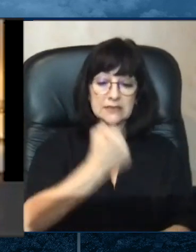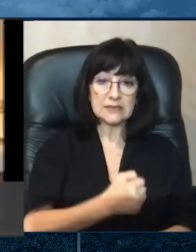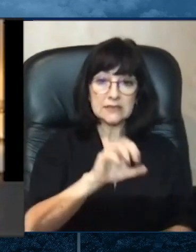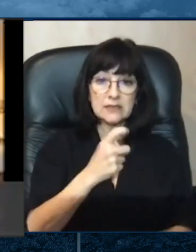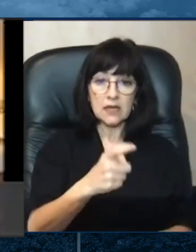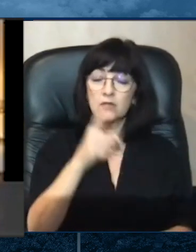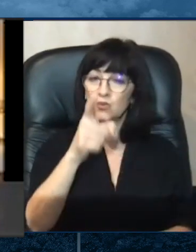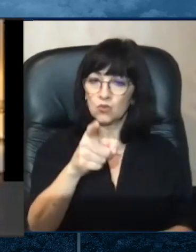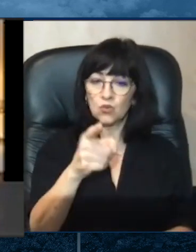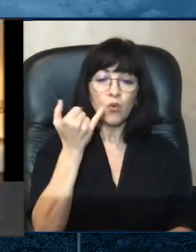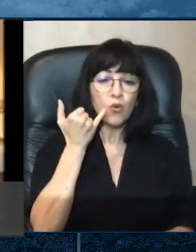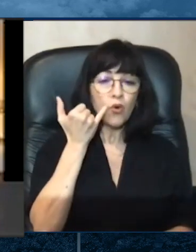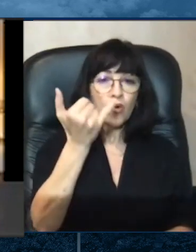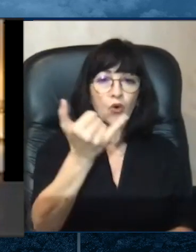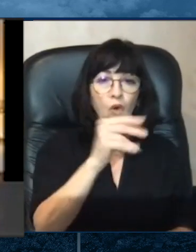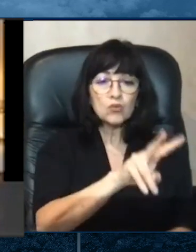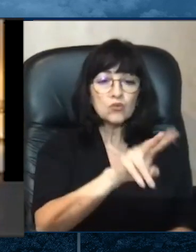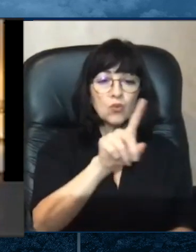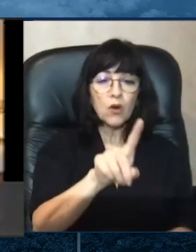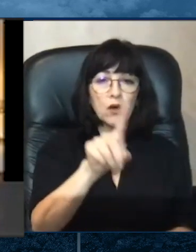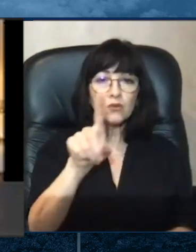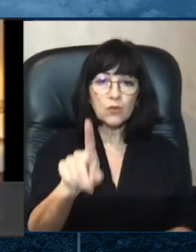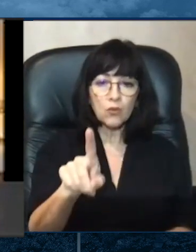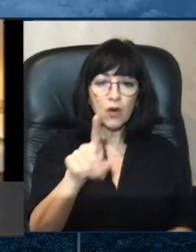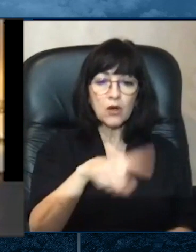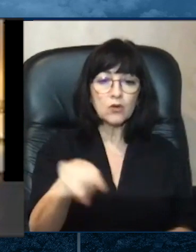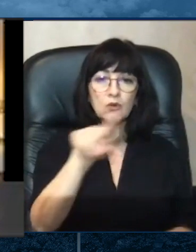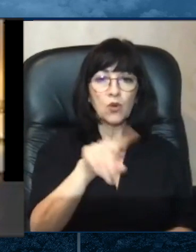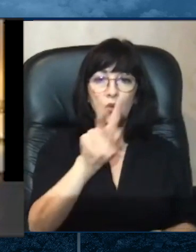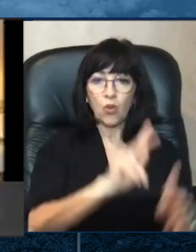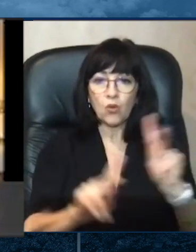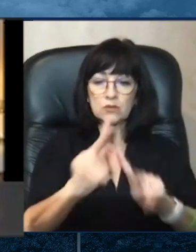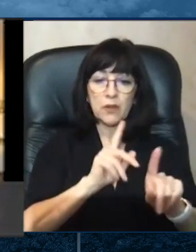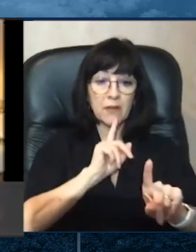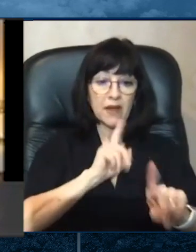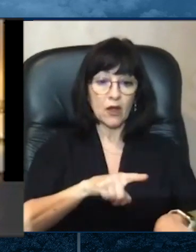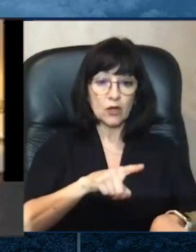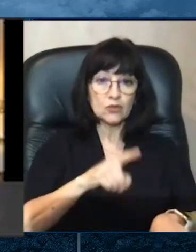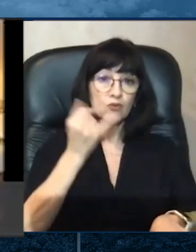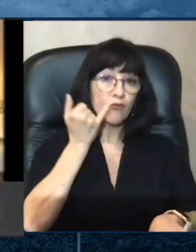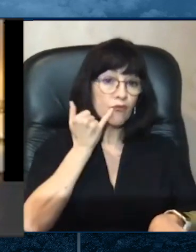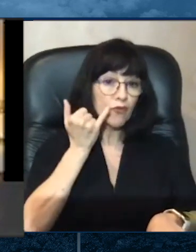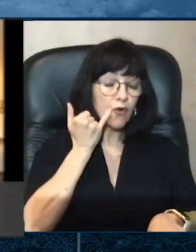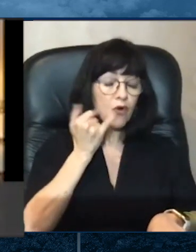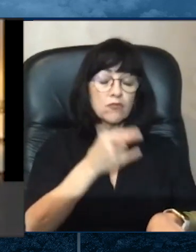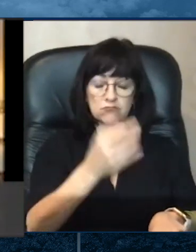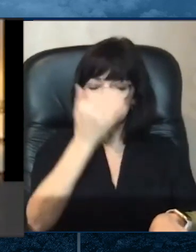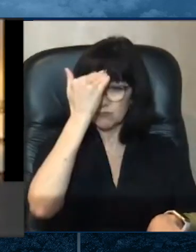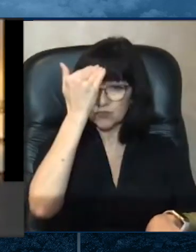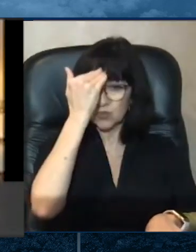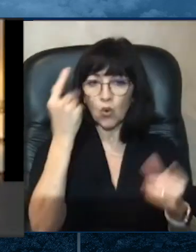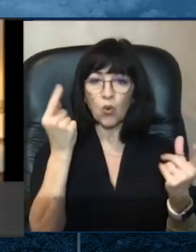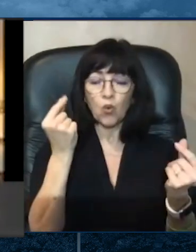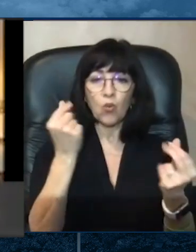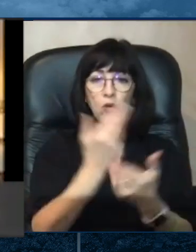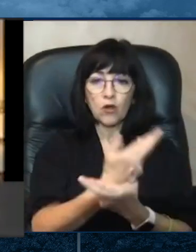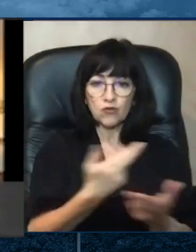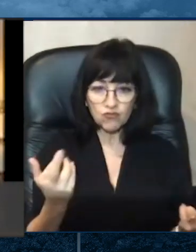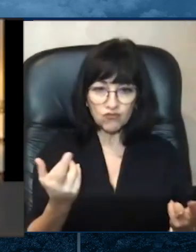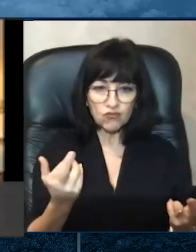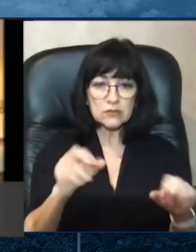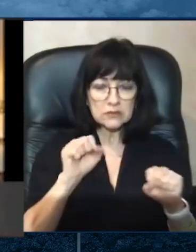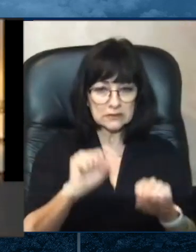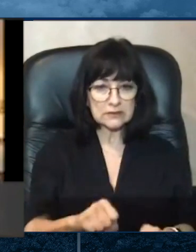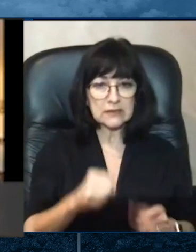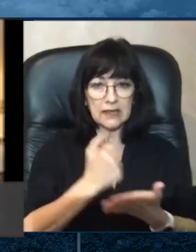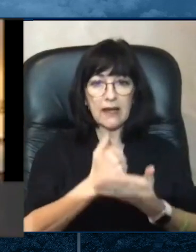2-1-1, and the people in charge of answering that phone know exactly where the resources are in each and every one of